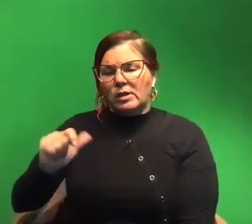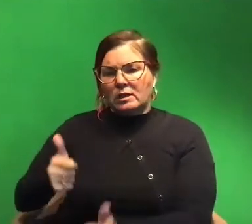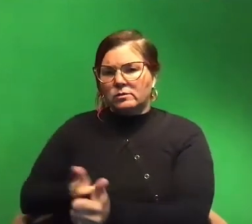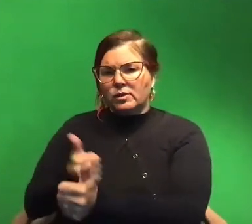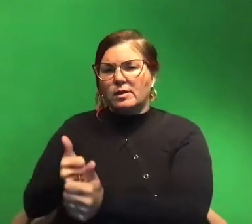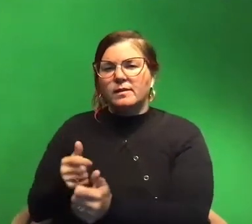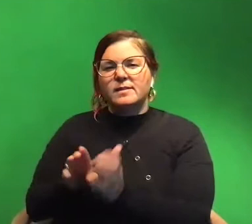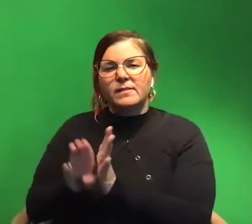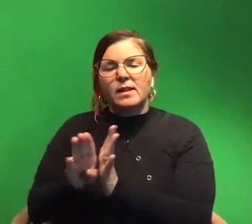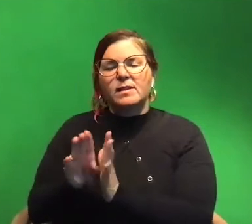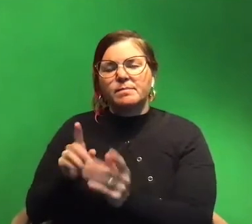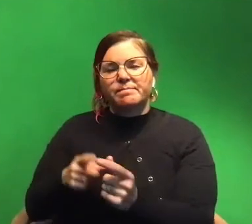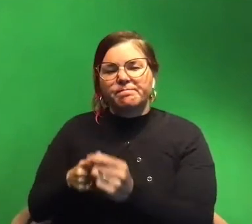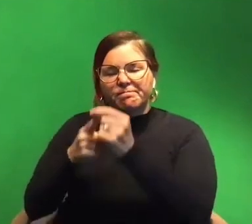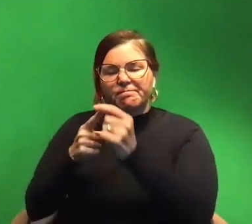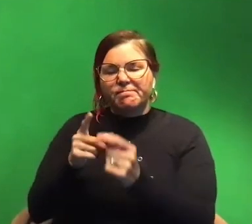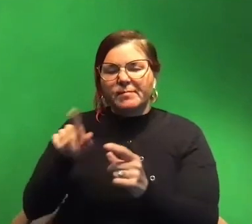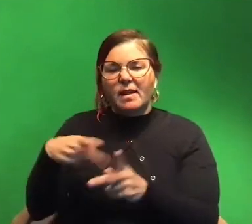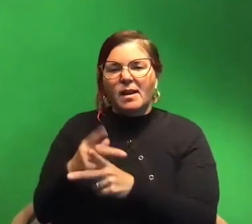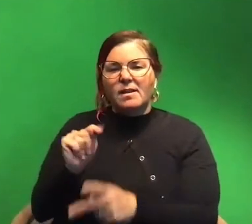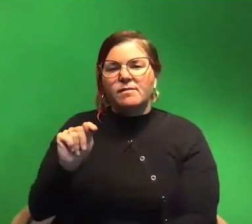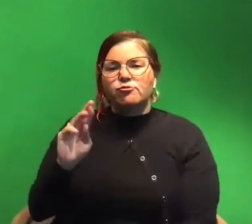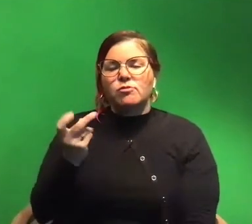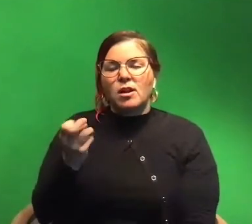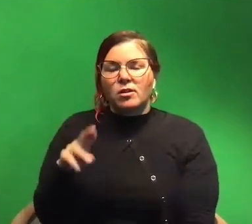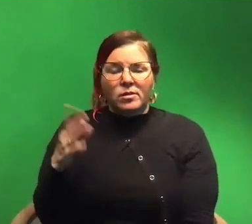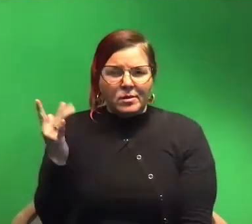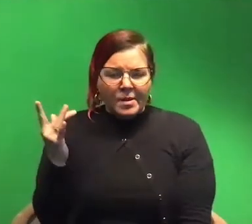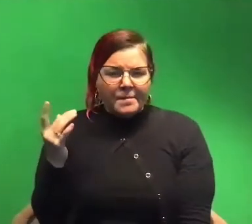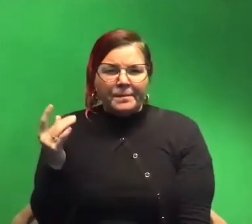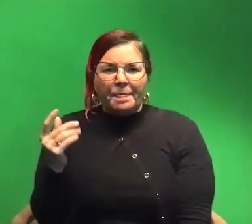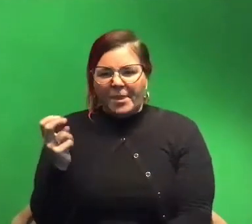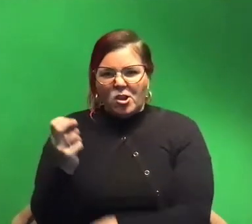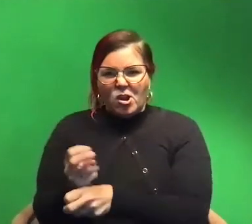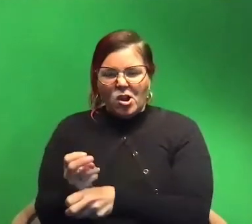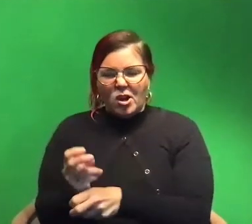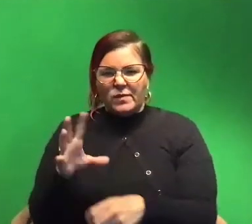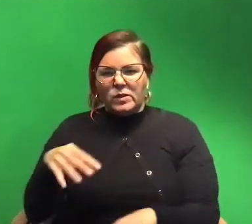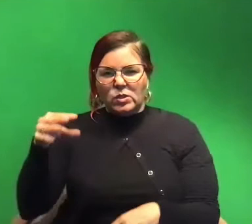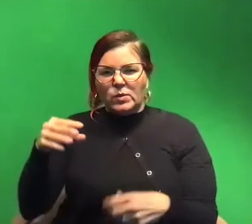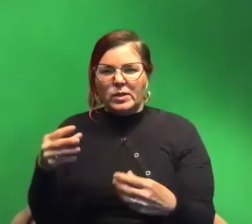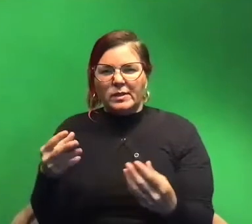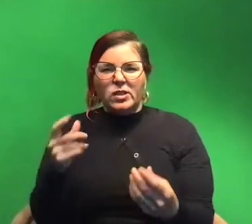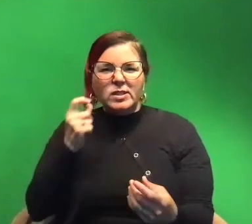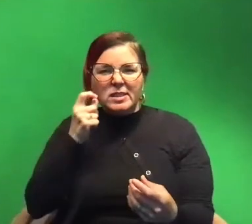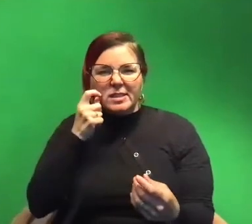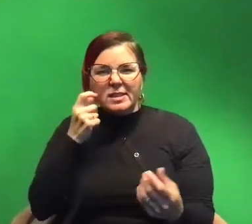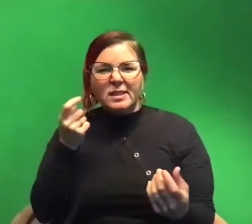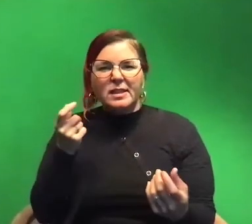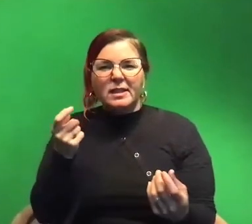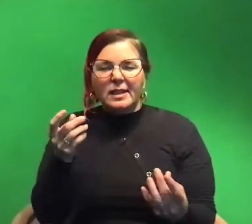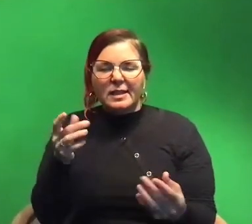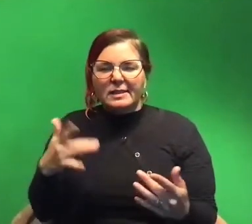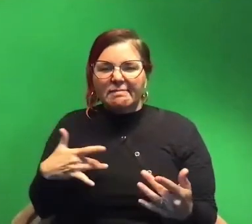really special tracker um because it's it's really difficult with squid because their skin is really delicate